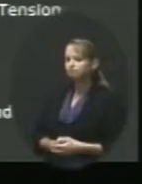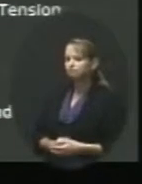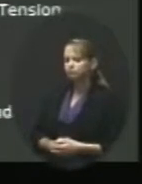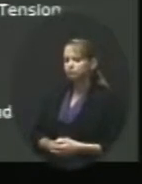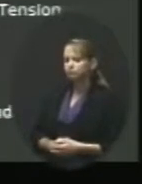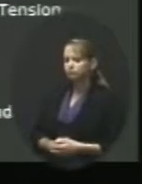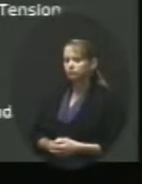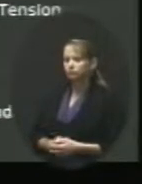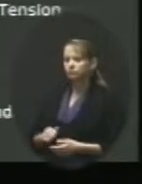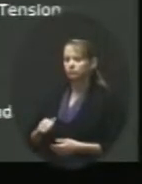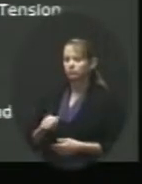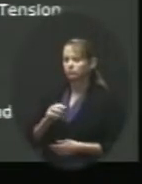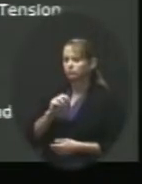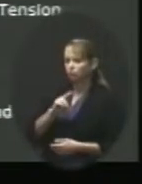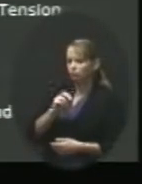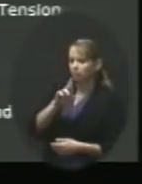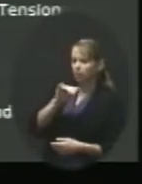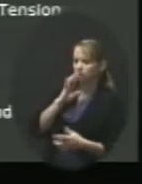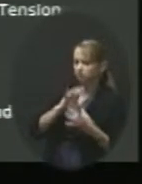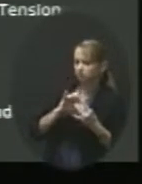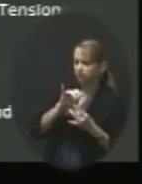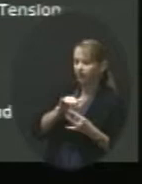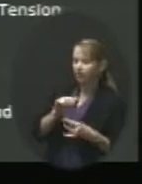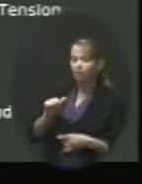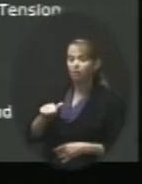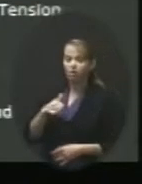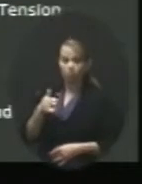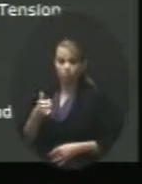Any other questions about any of those items or comments?